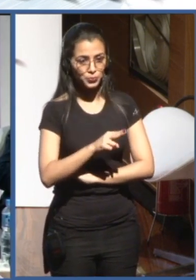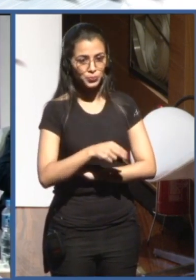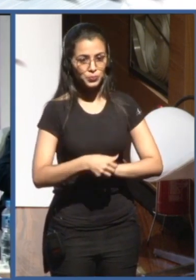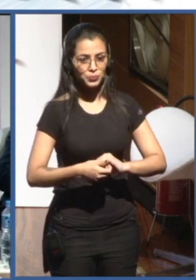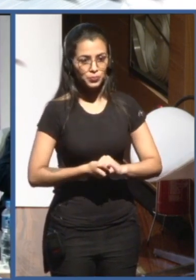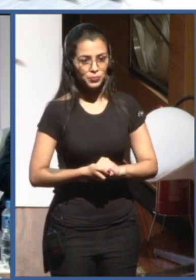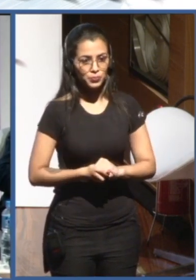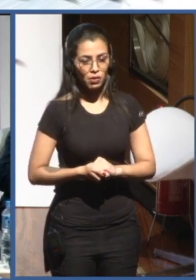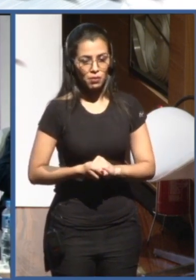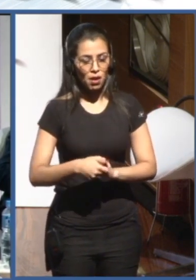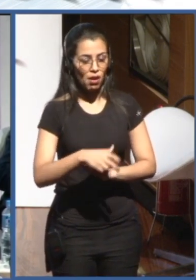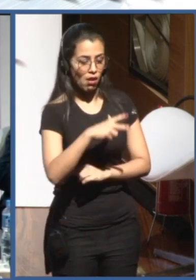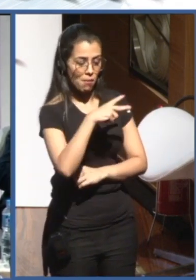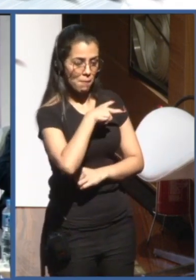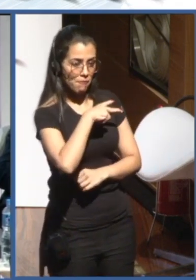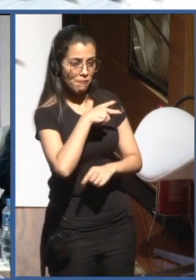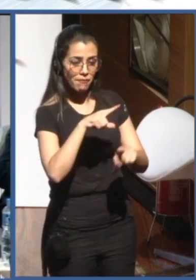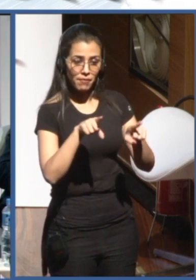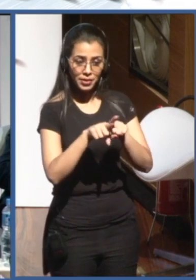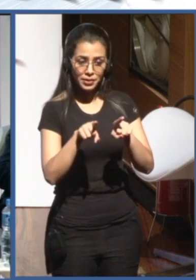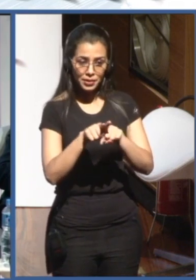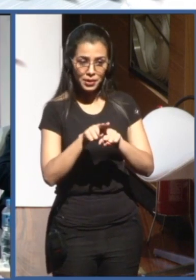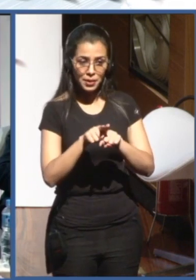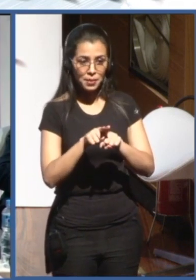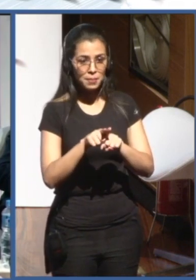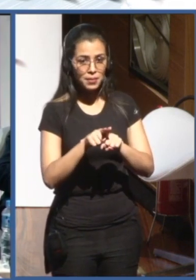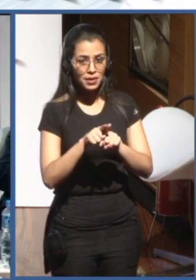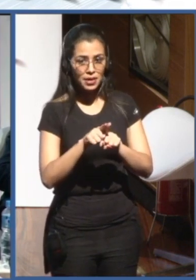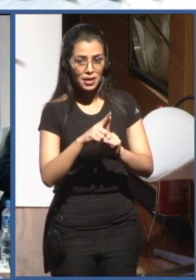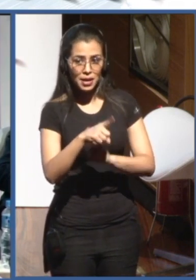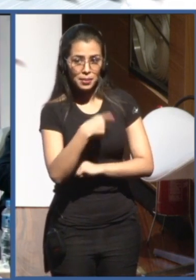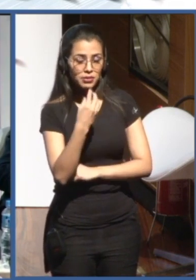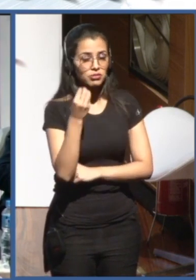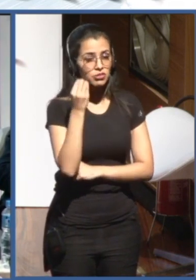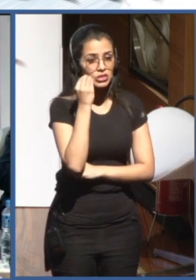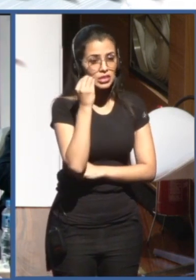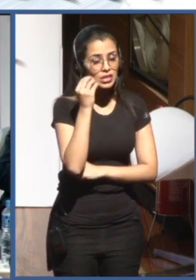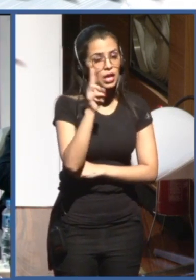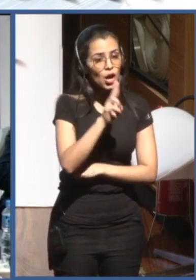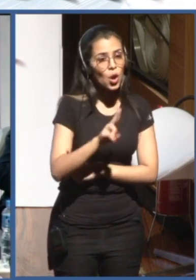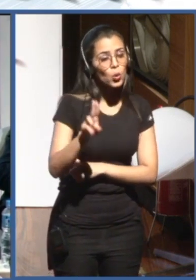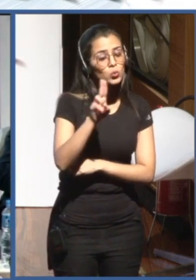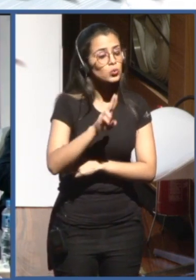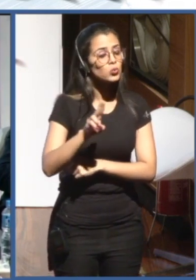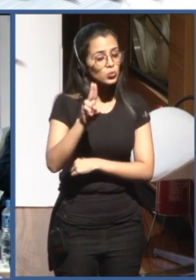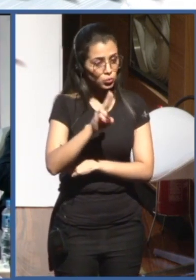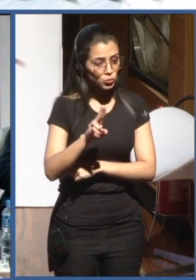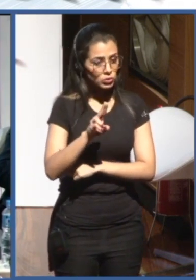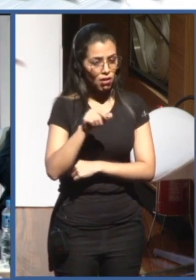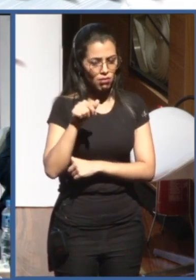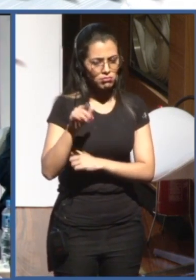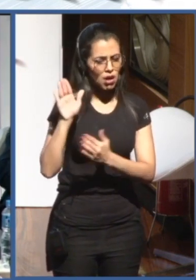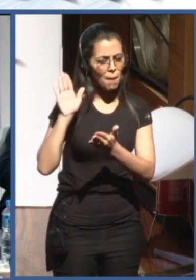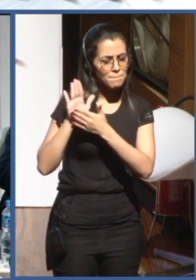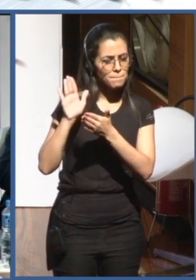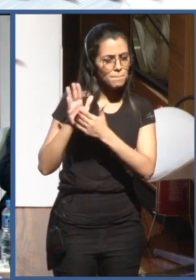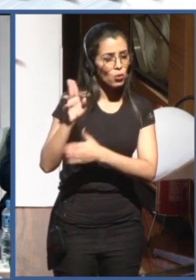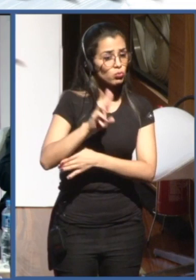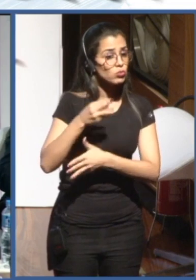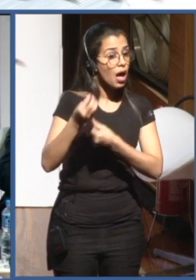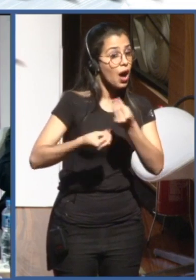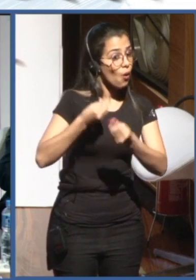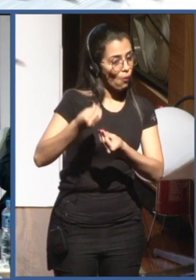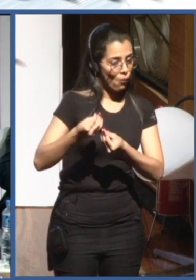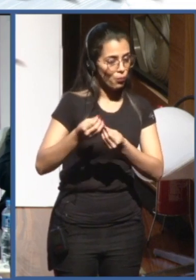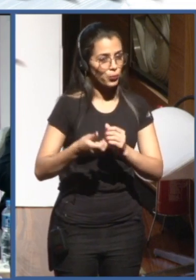so that we can see how that can be evaluated and scaled. So, quite a lot happening. And, you know, in terms of concrete